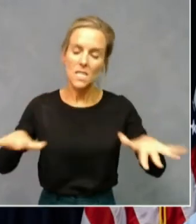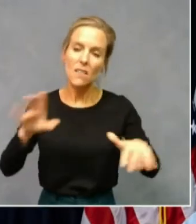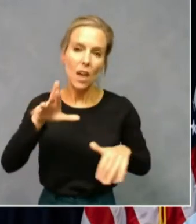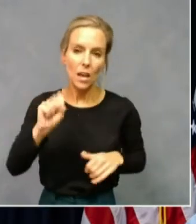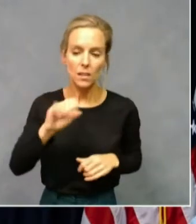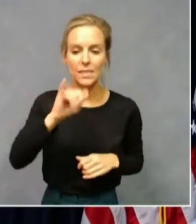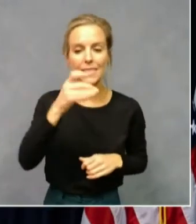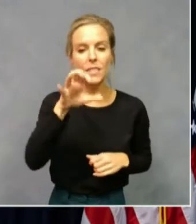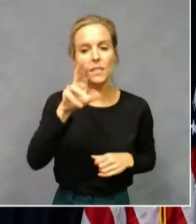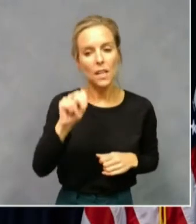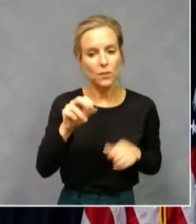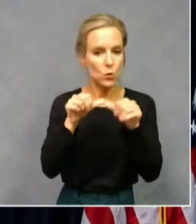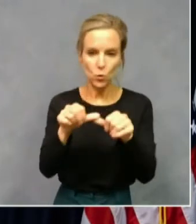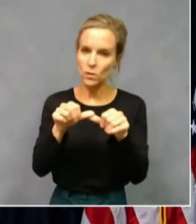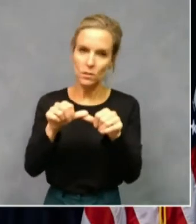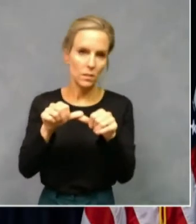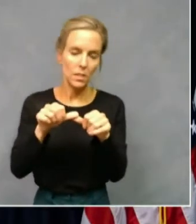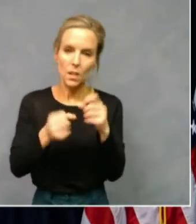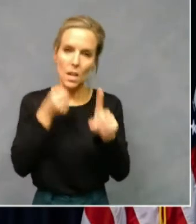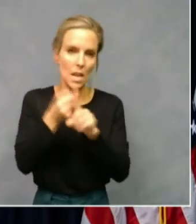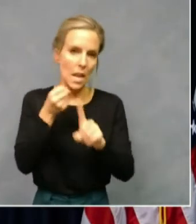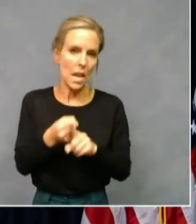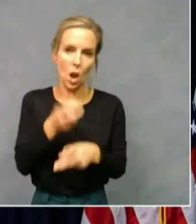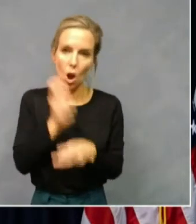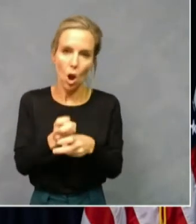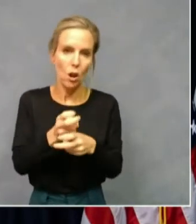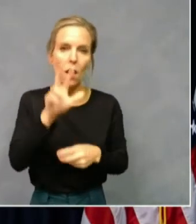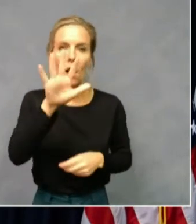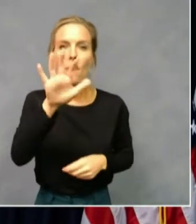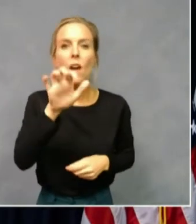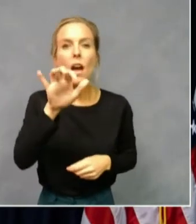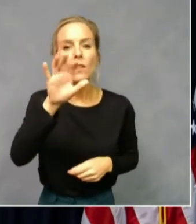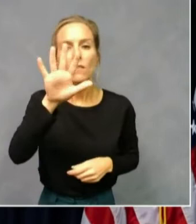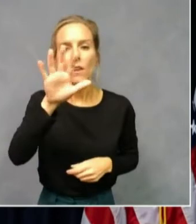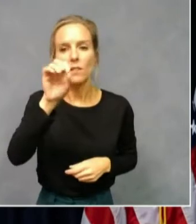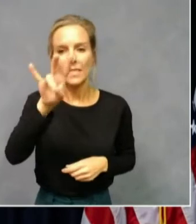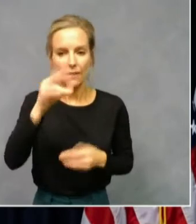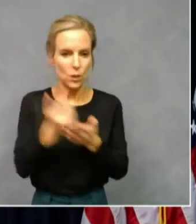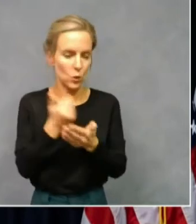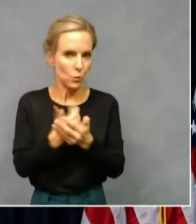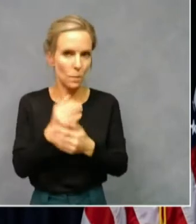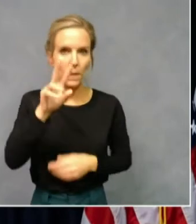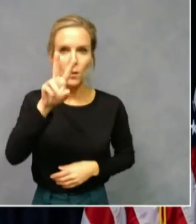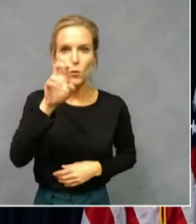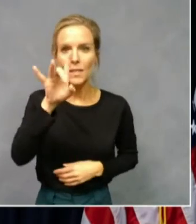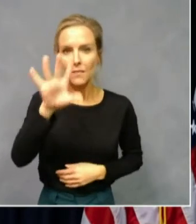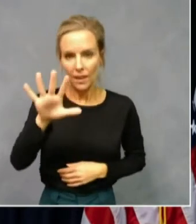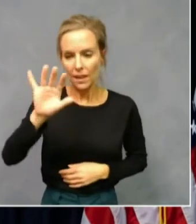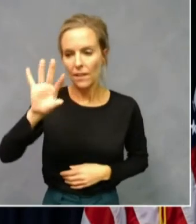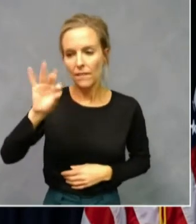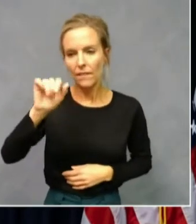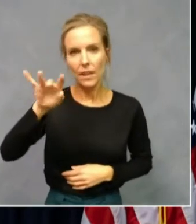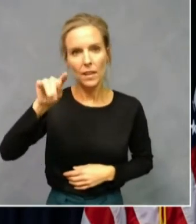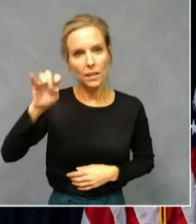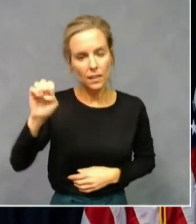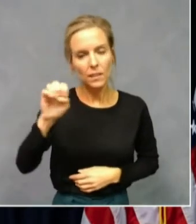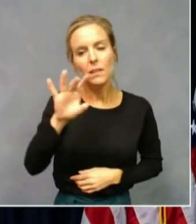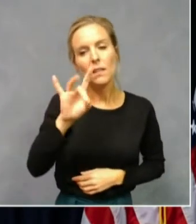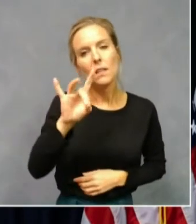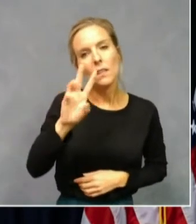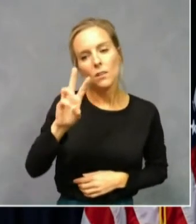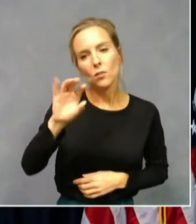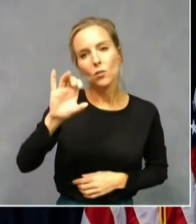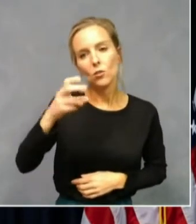continues to be hit really hard with 507 new cases, 285 in Fayette, 86 in Christian,